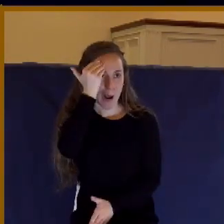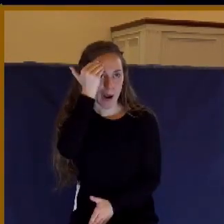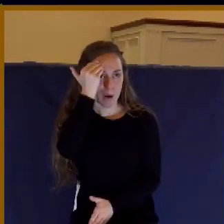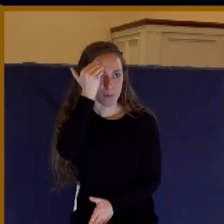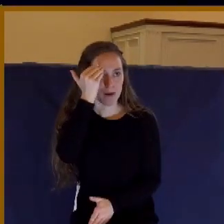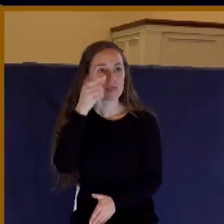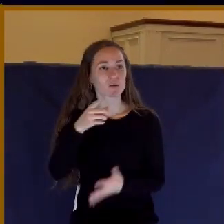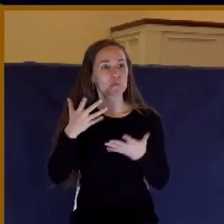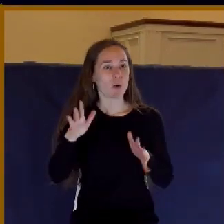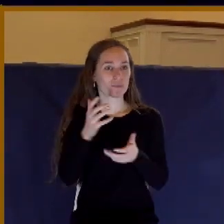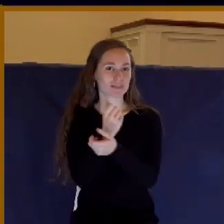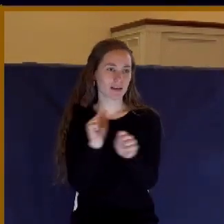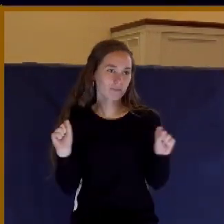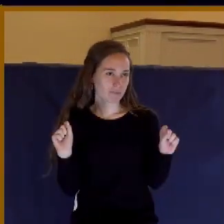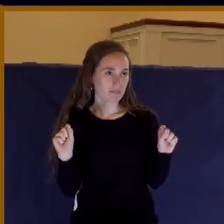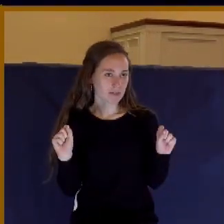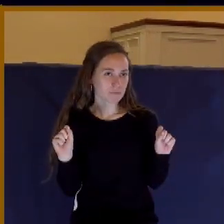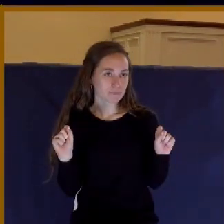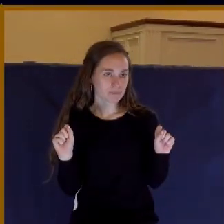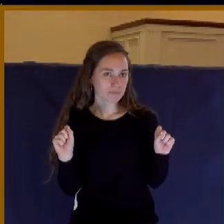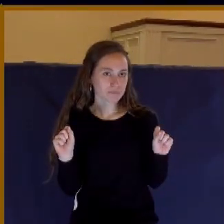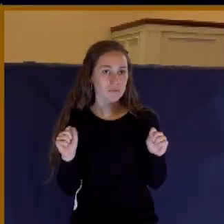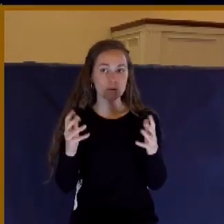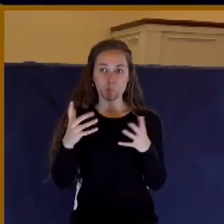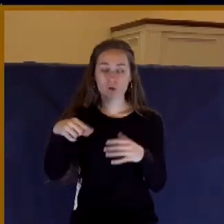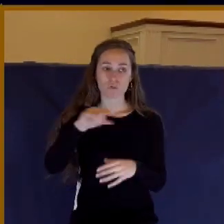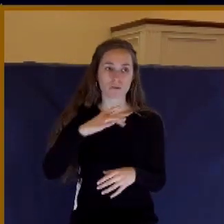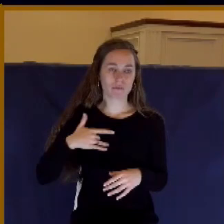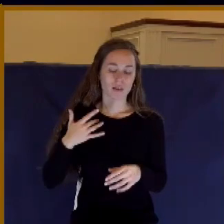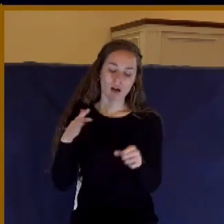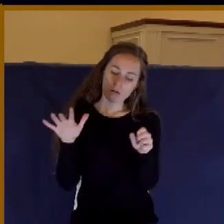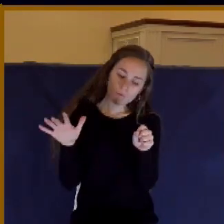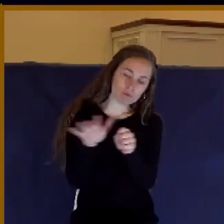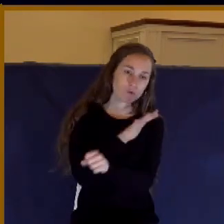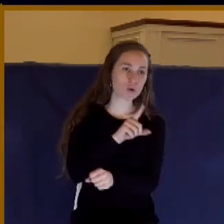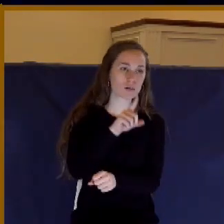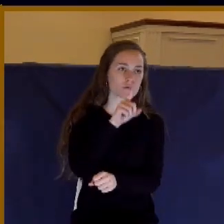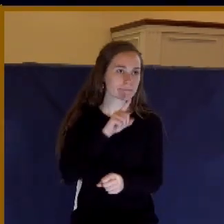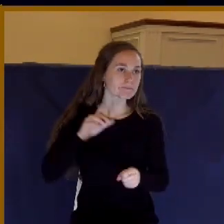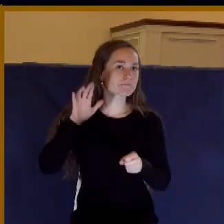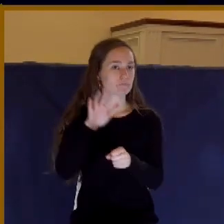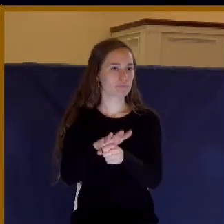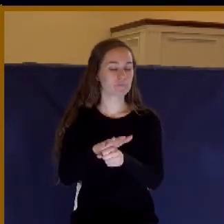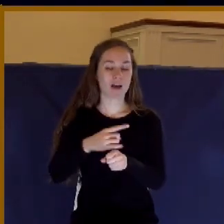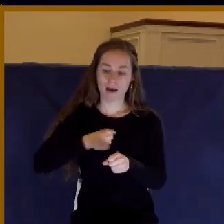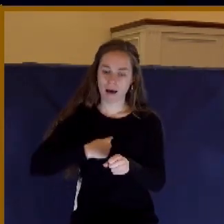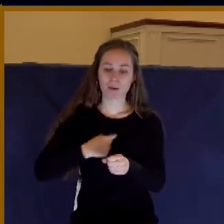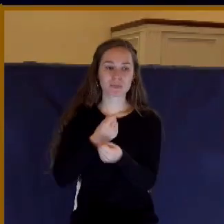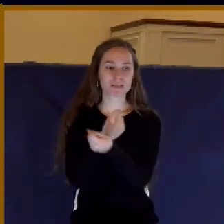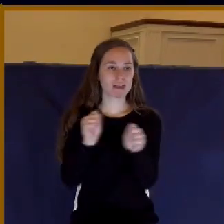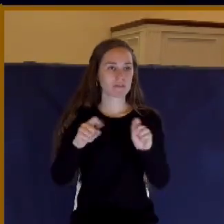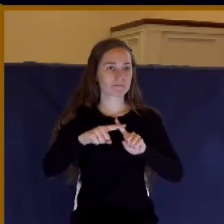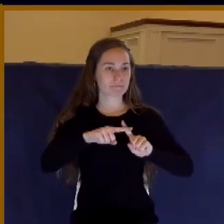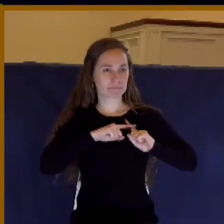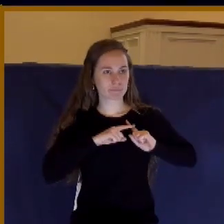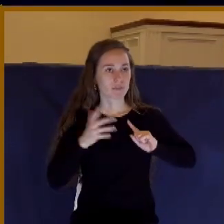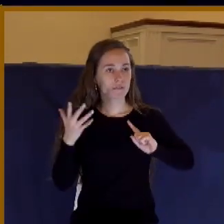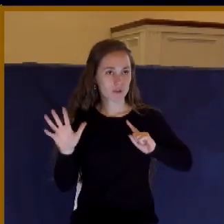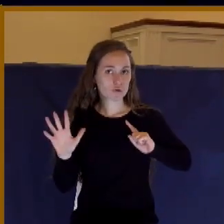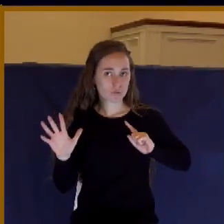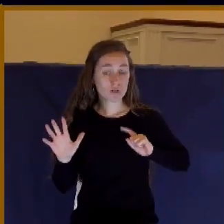are saved. He wants you to have a total assurance of salvation. I think this is the main,